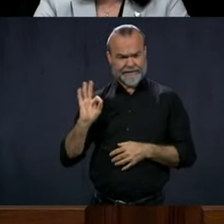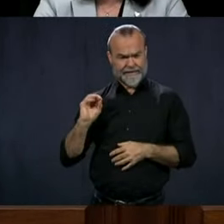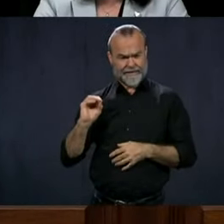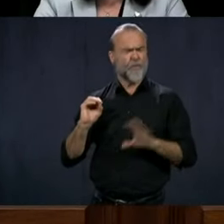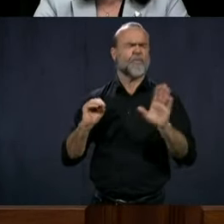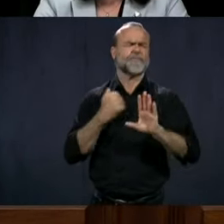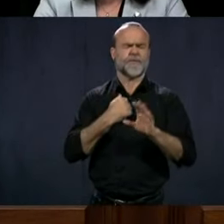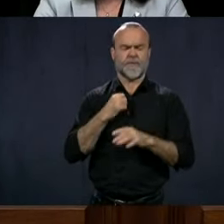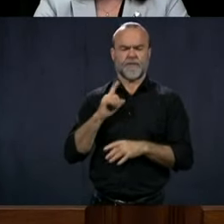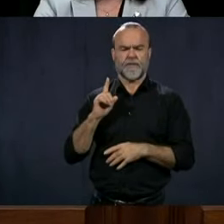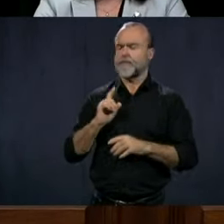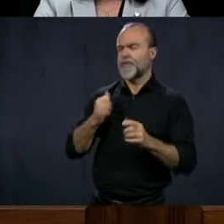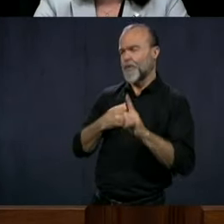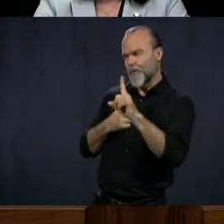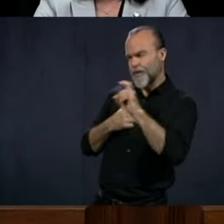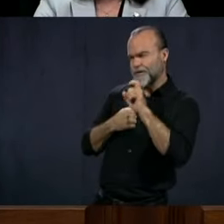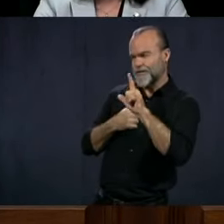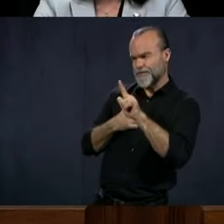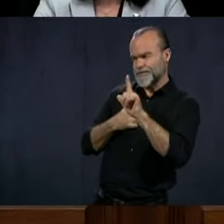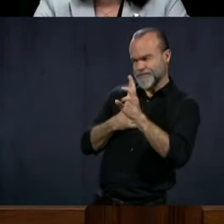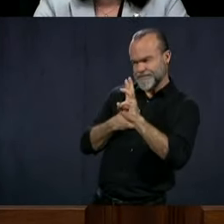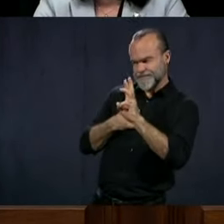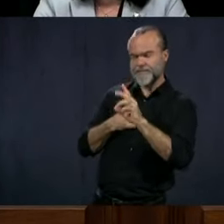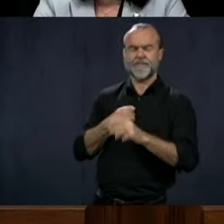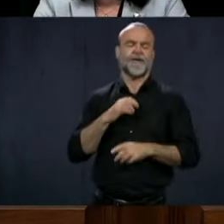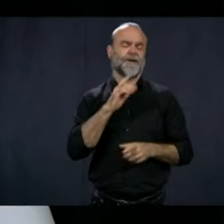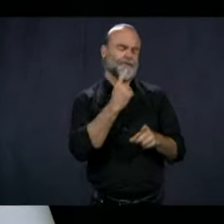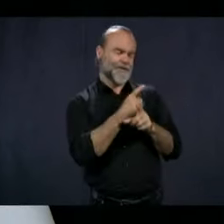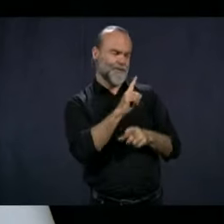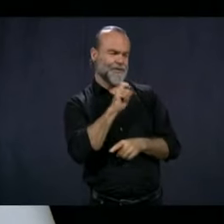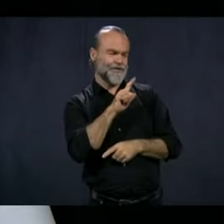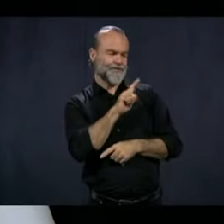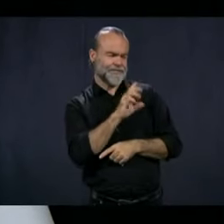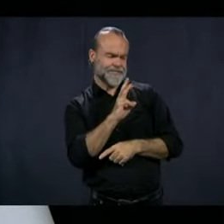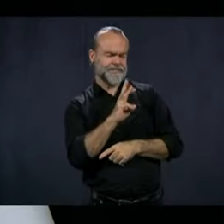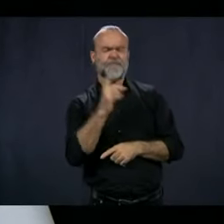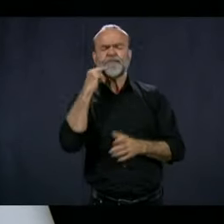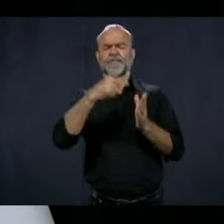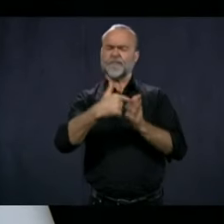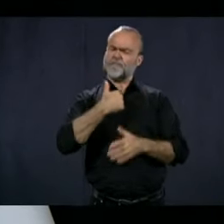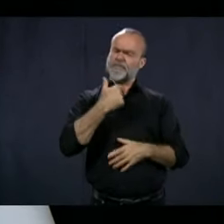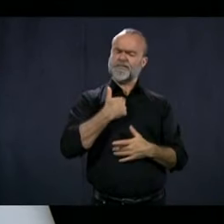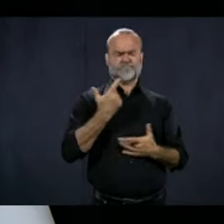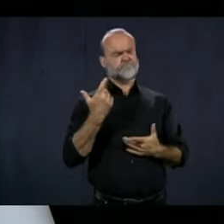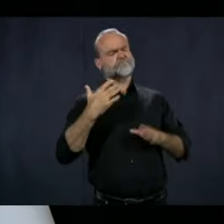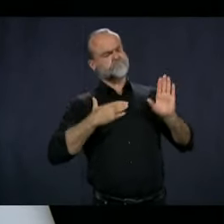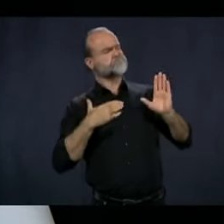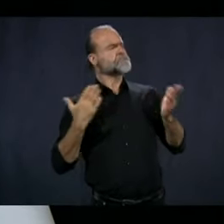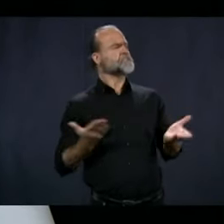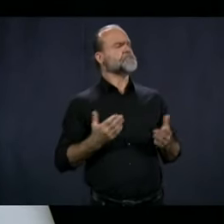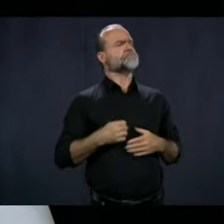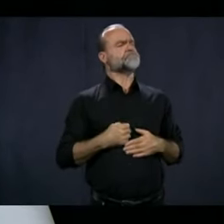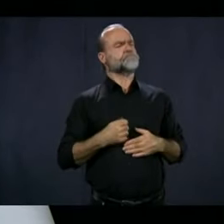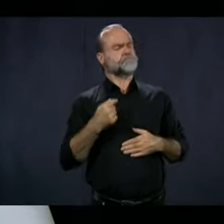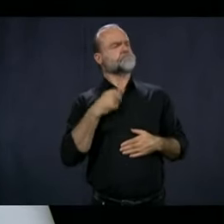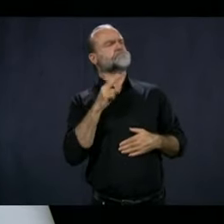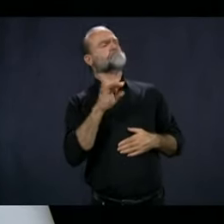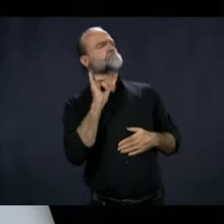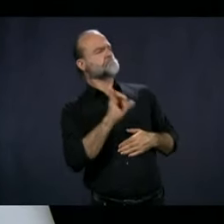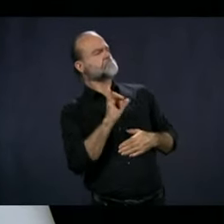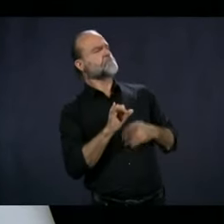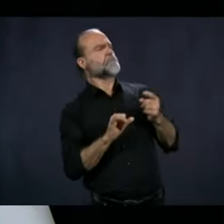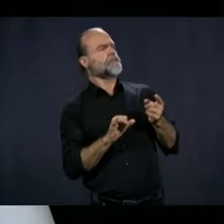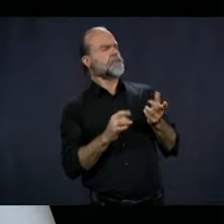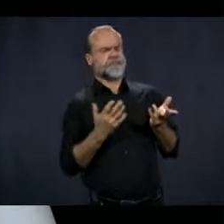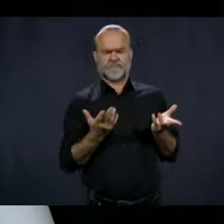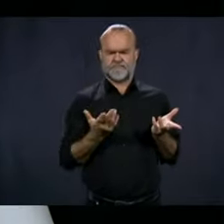126. 126. Yes. If I'm a citizen and I hear this, what are the